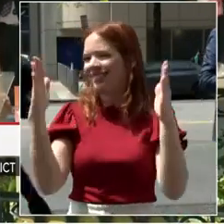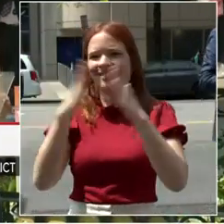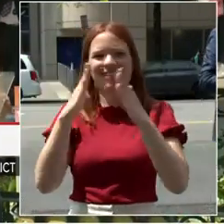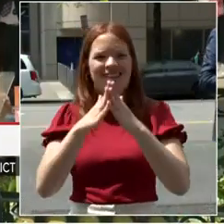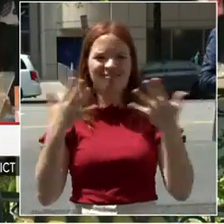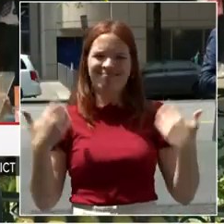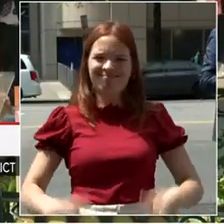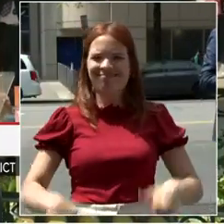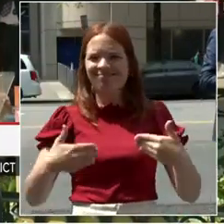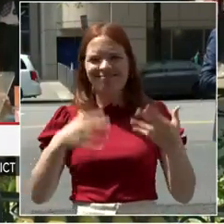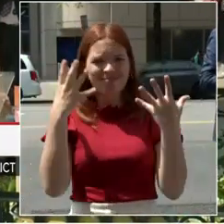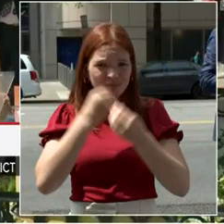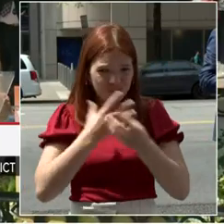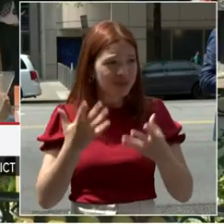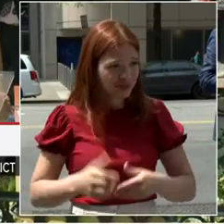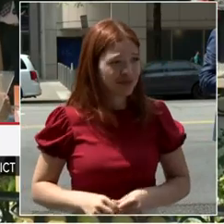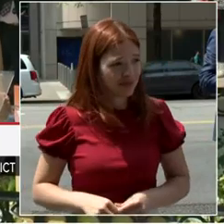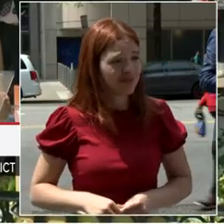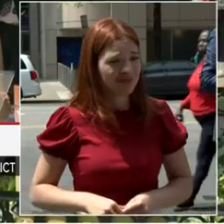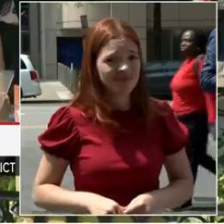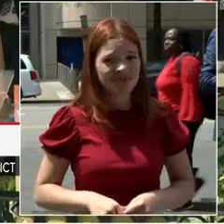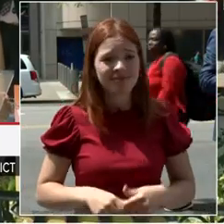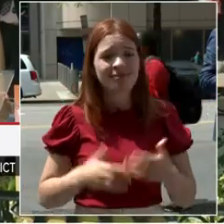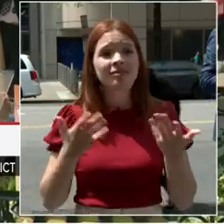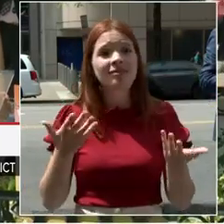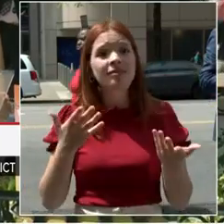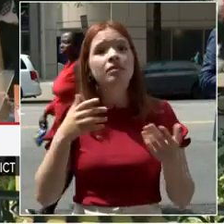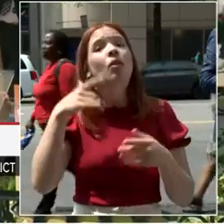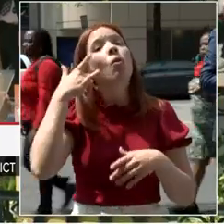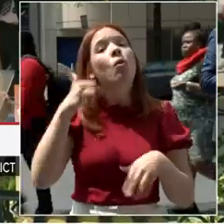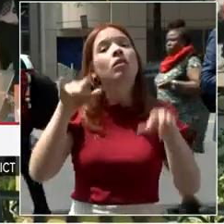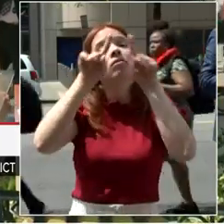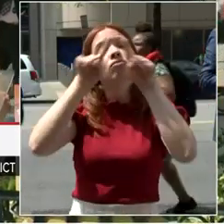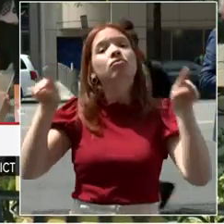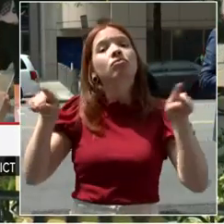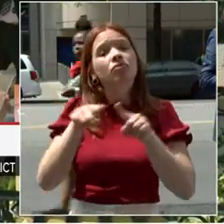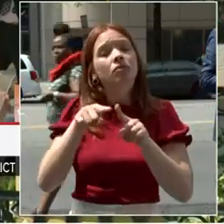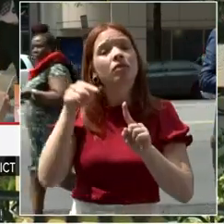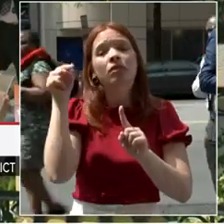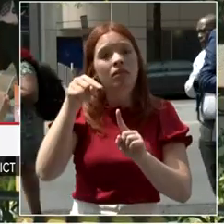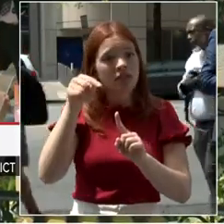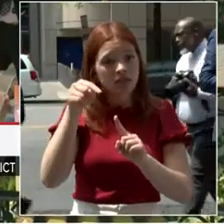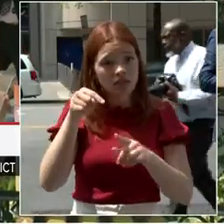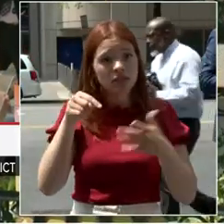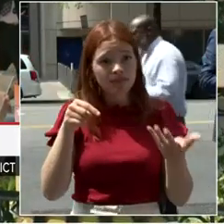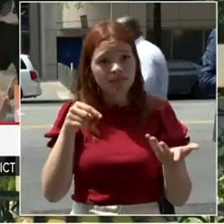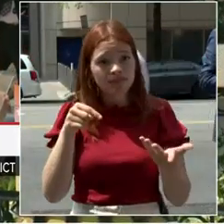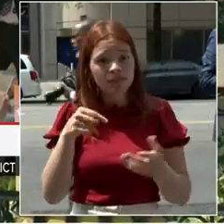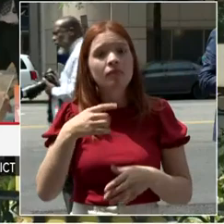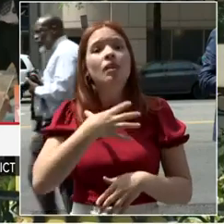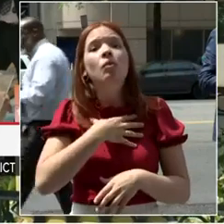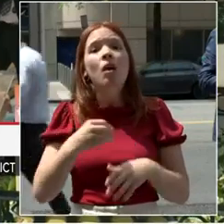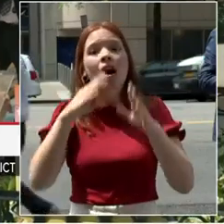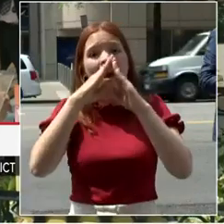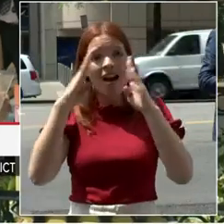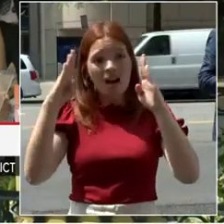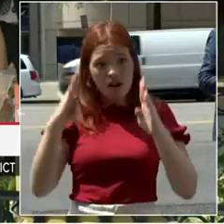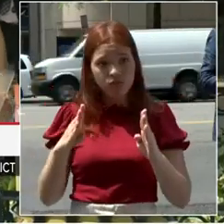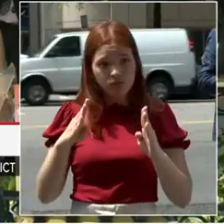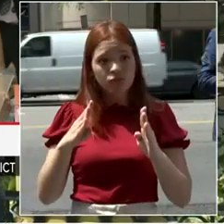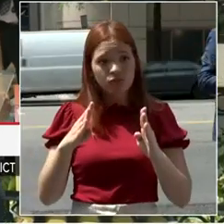Triangle stretches 44 square blocks from Lafayette Park and the White House and Black Lives Matter Plaza